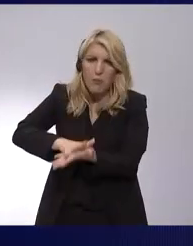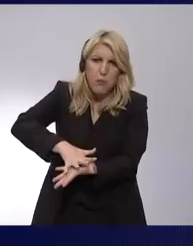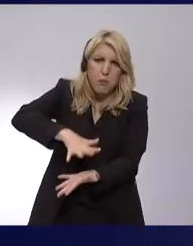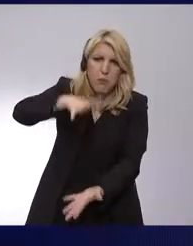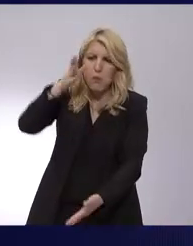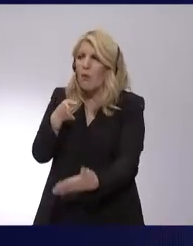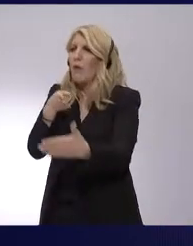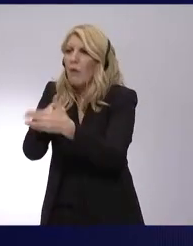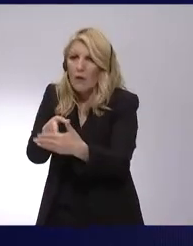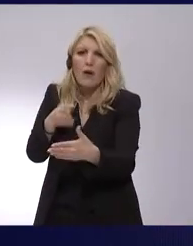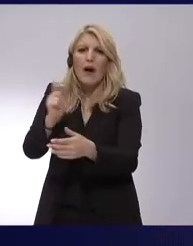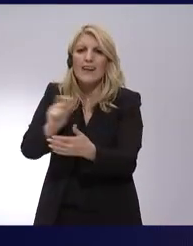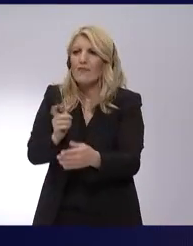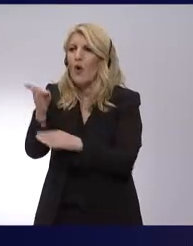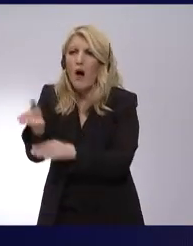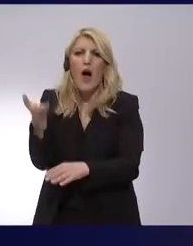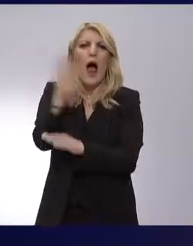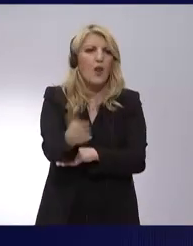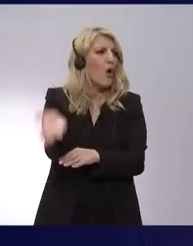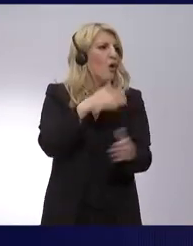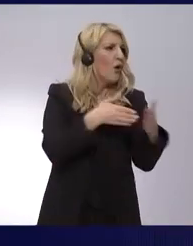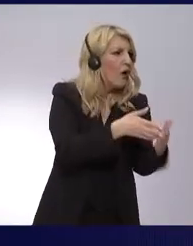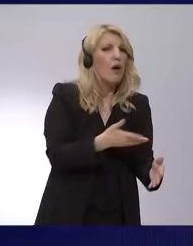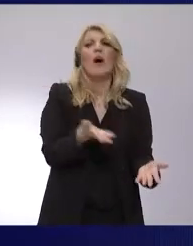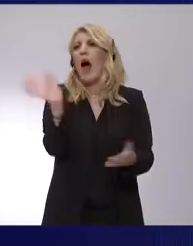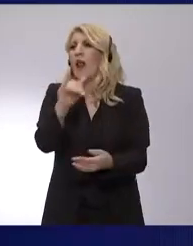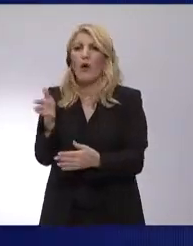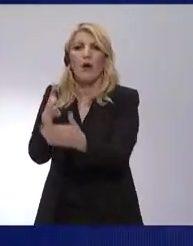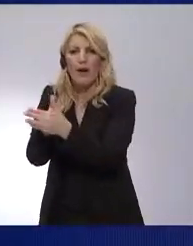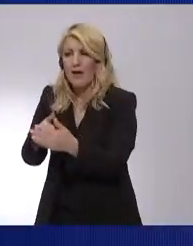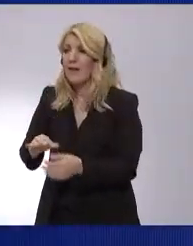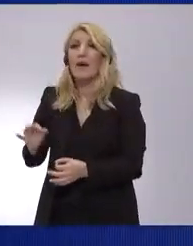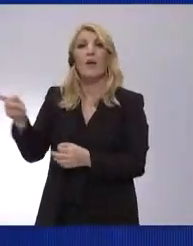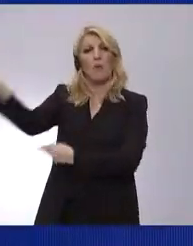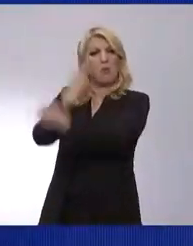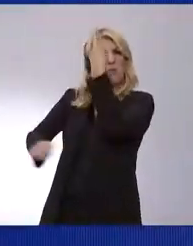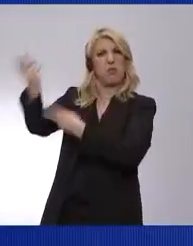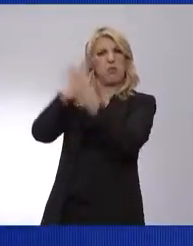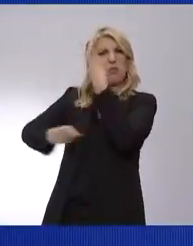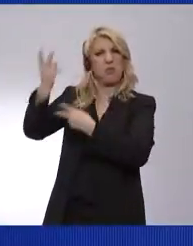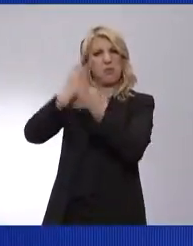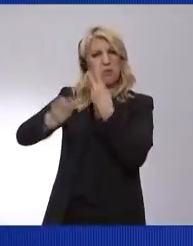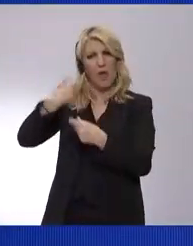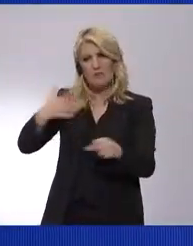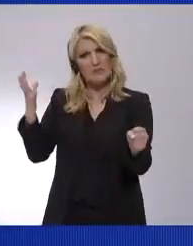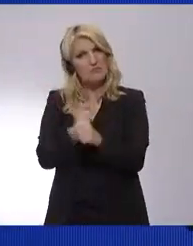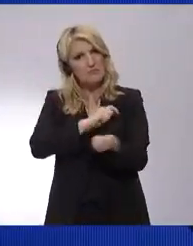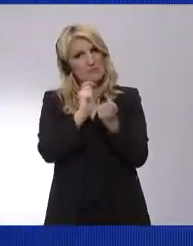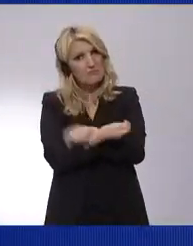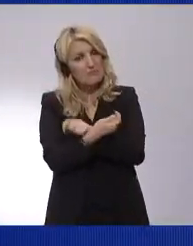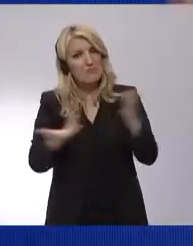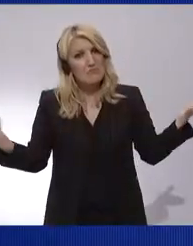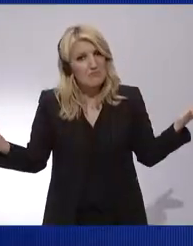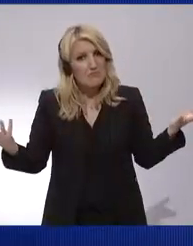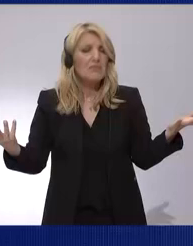with Canada, for example, then they oppose to such kind of trade agreements. To whom should we trade, if not to the Canadians, sorry,